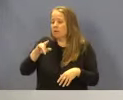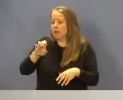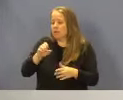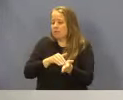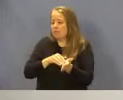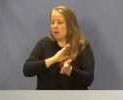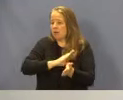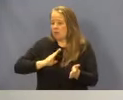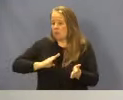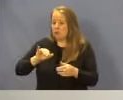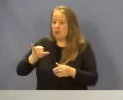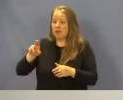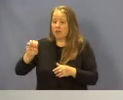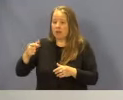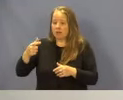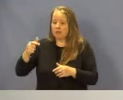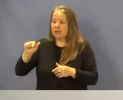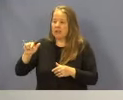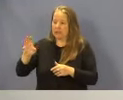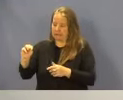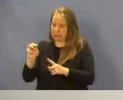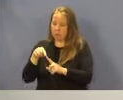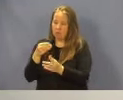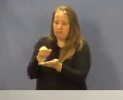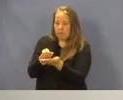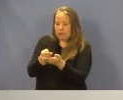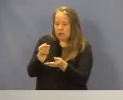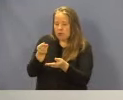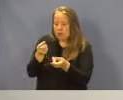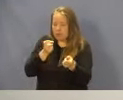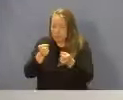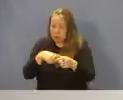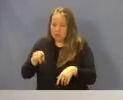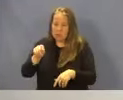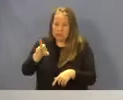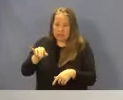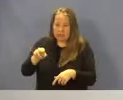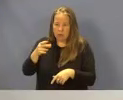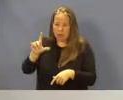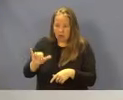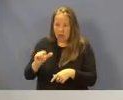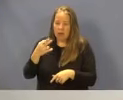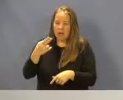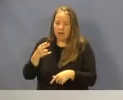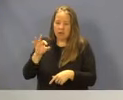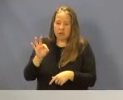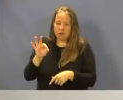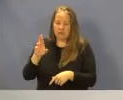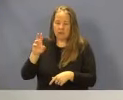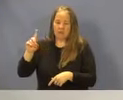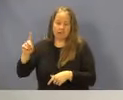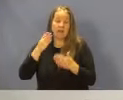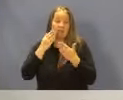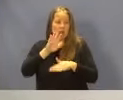Kim, excuse me, Young M, the Financial Management, and then Terry Holly at HFRD. Thank you for